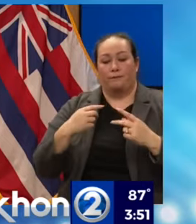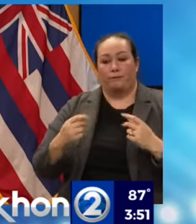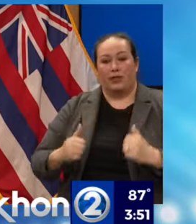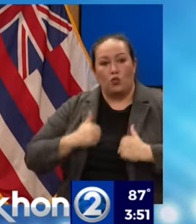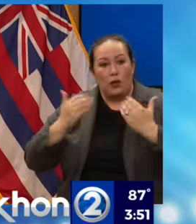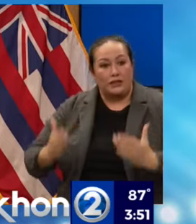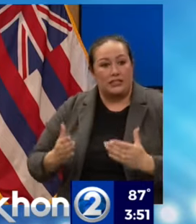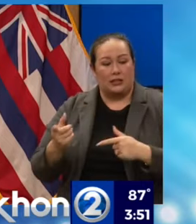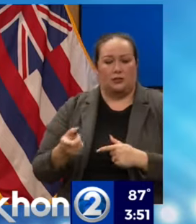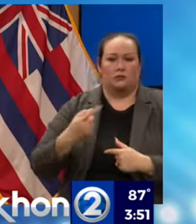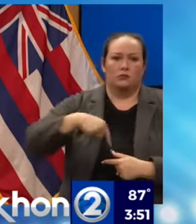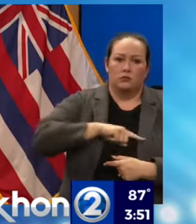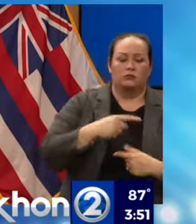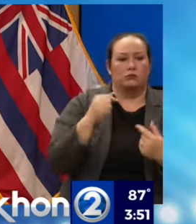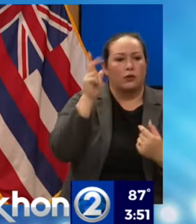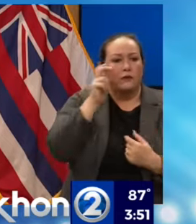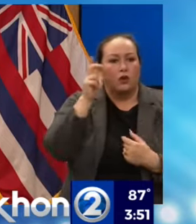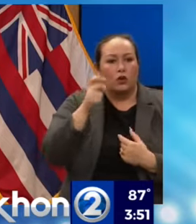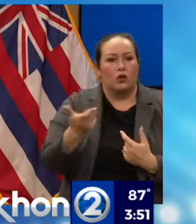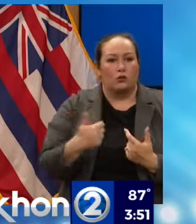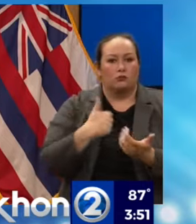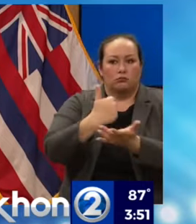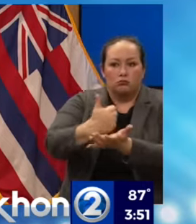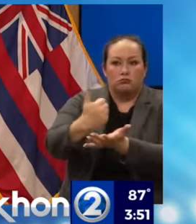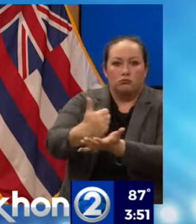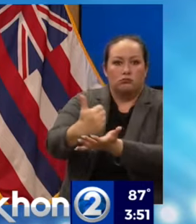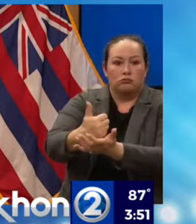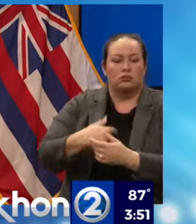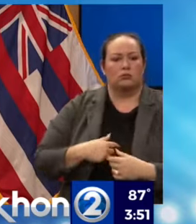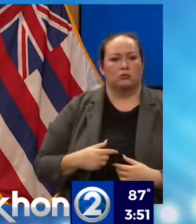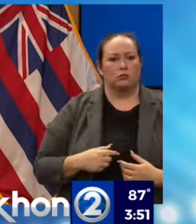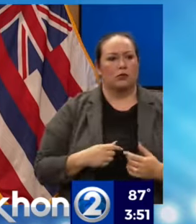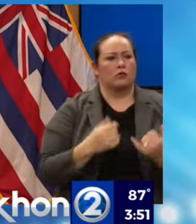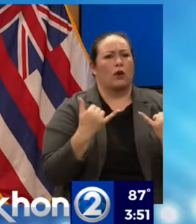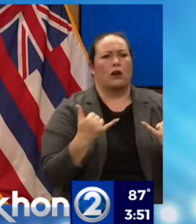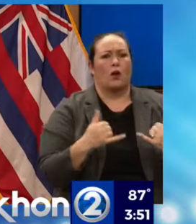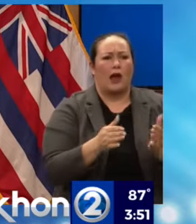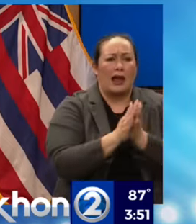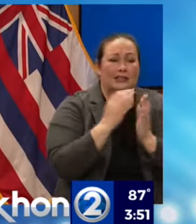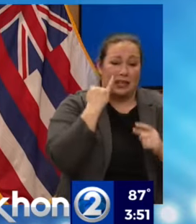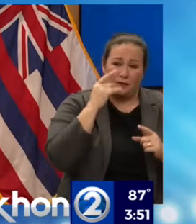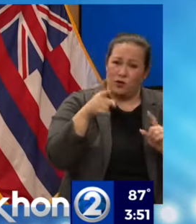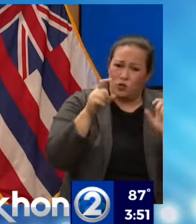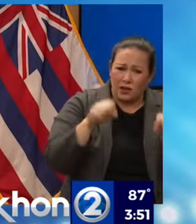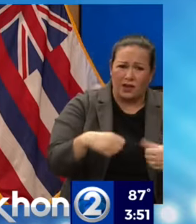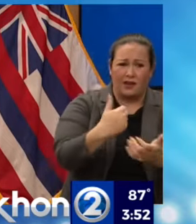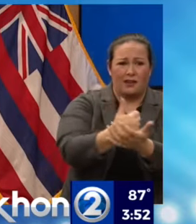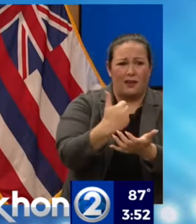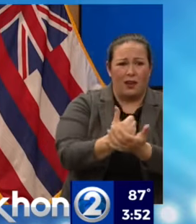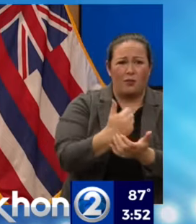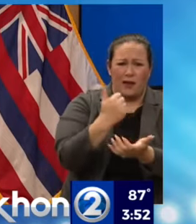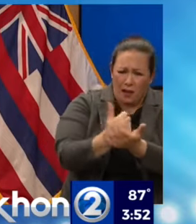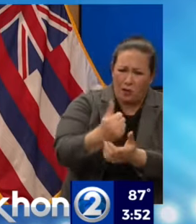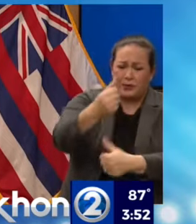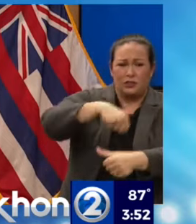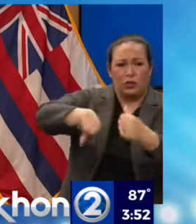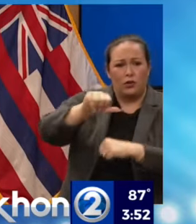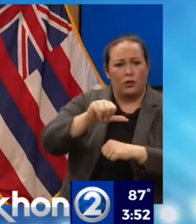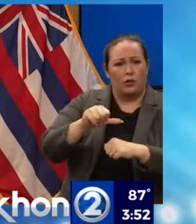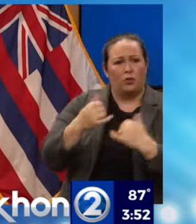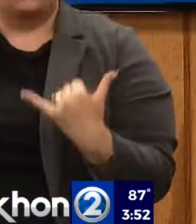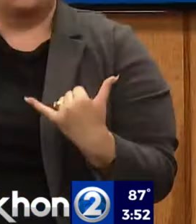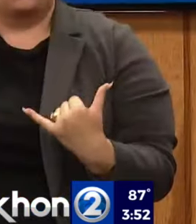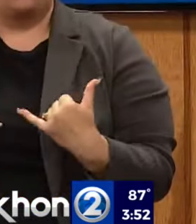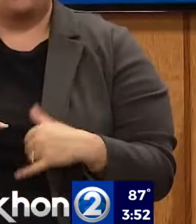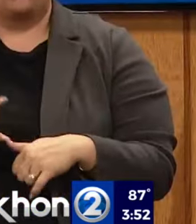We've heard the outreach. I ask that for those of you who can help each other, please help each other in time of need.